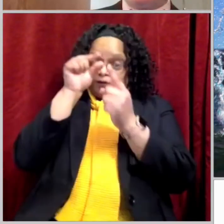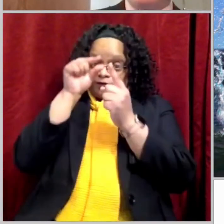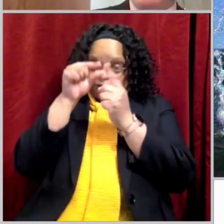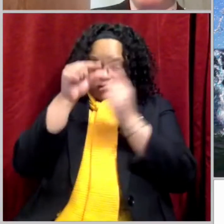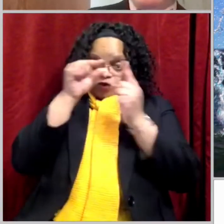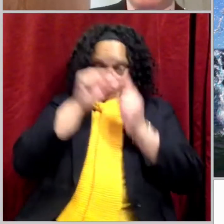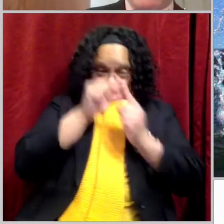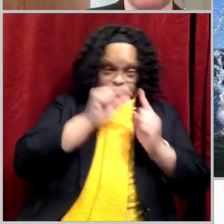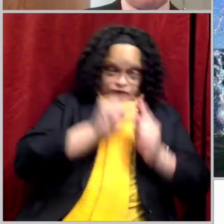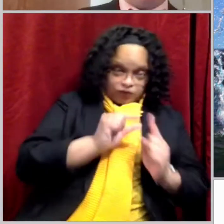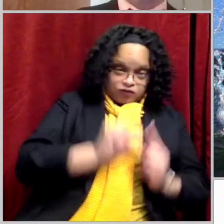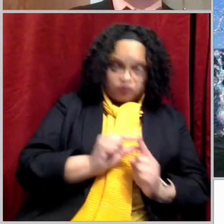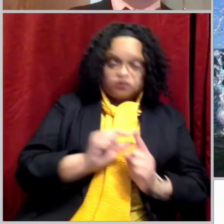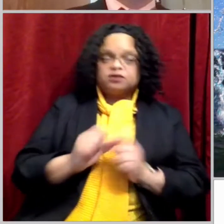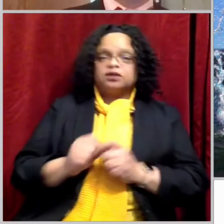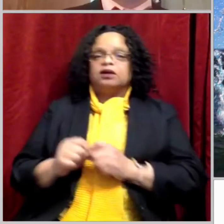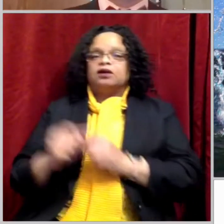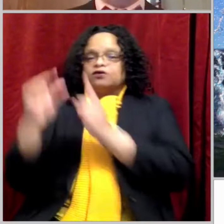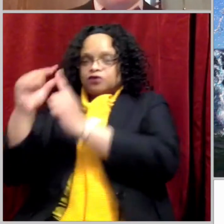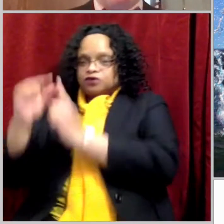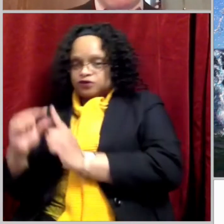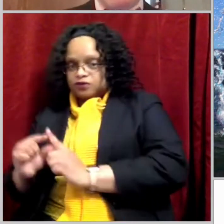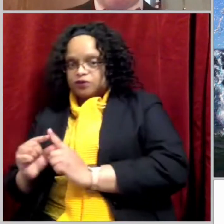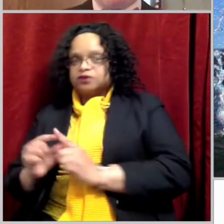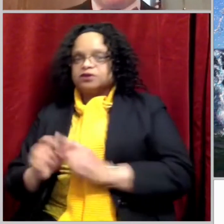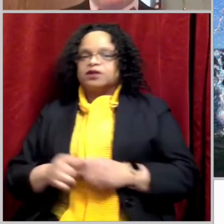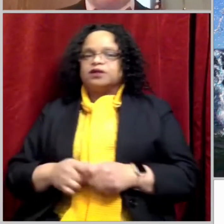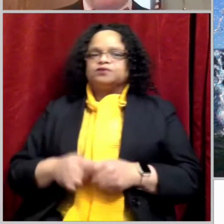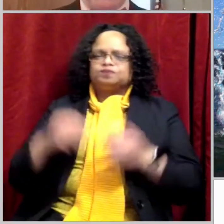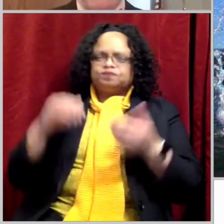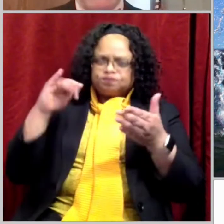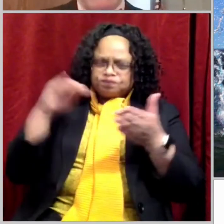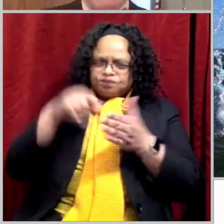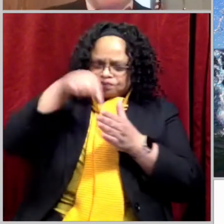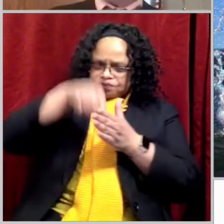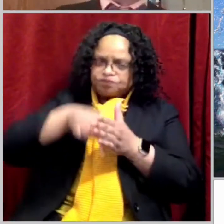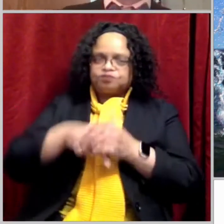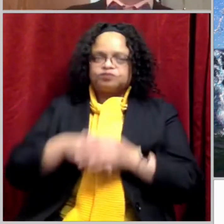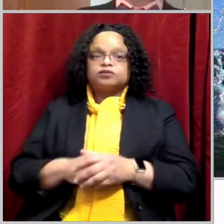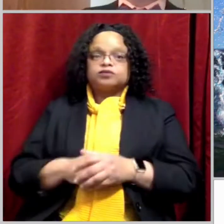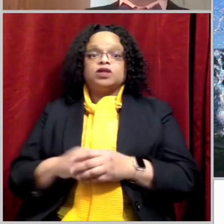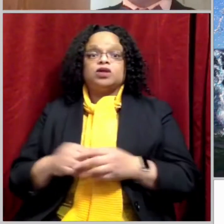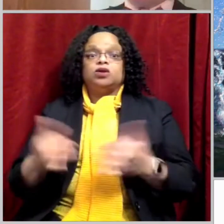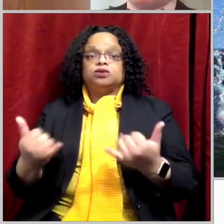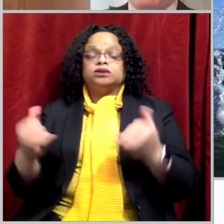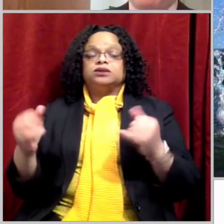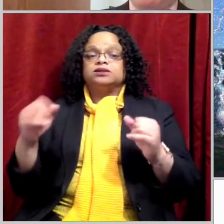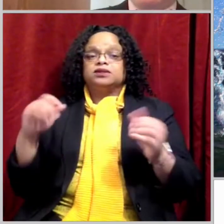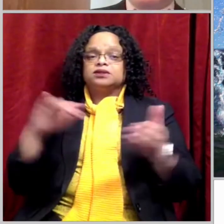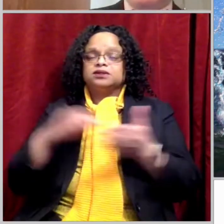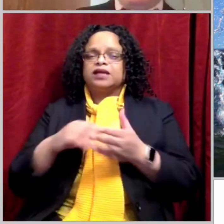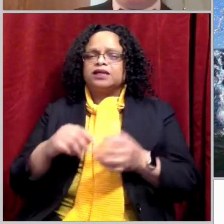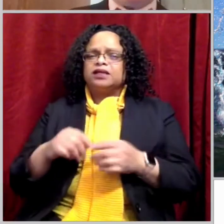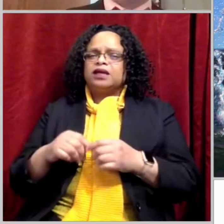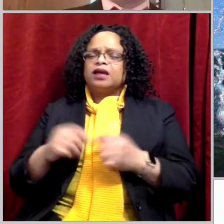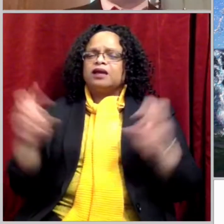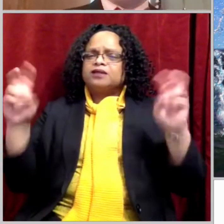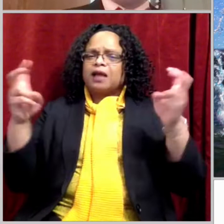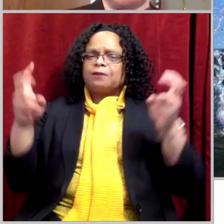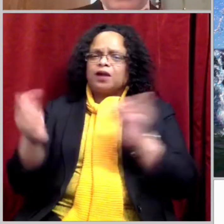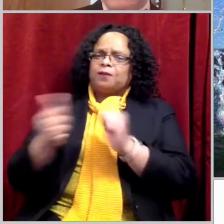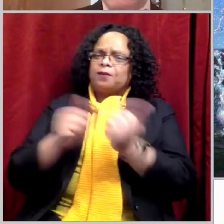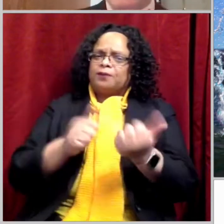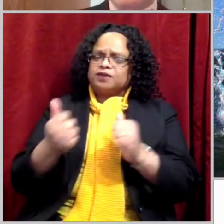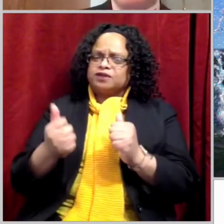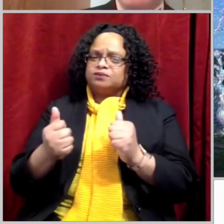this case, a doctrinal truth, which would be baptism. But this is also a narrative study seeking to